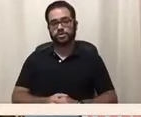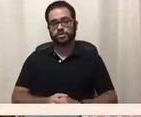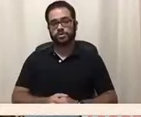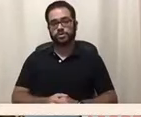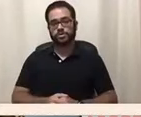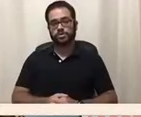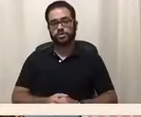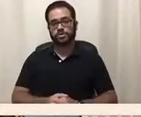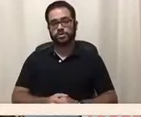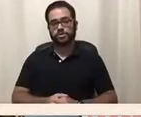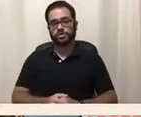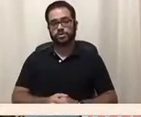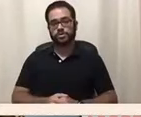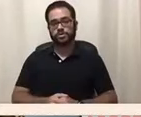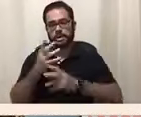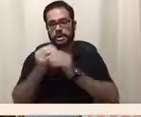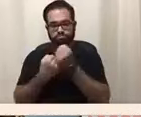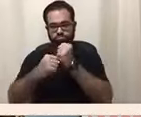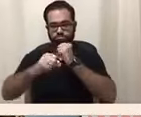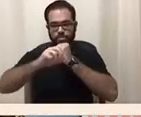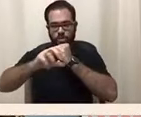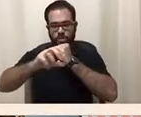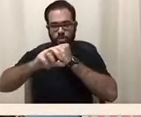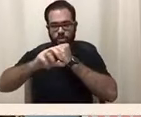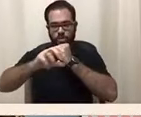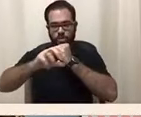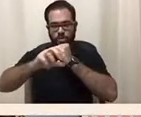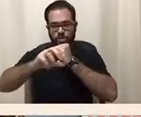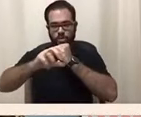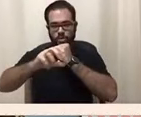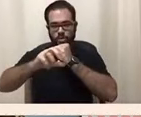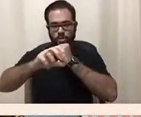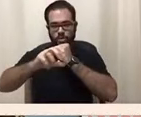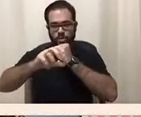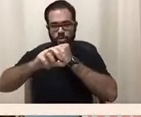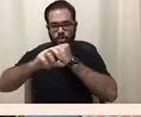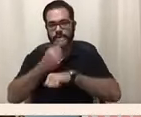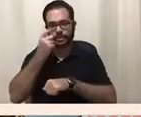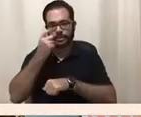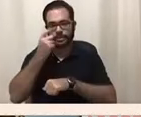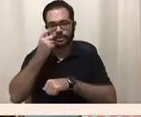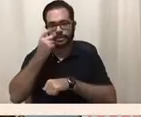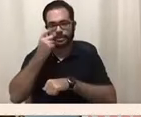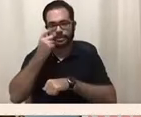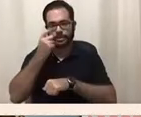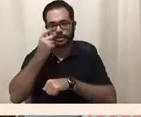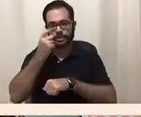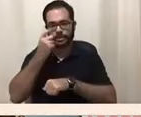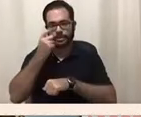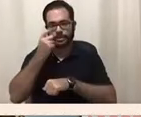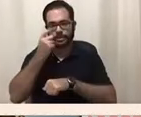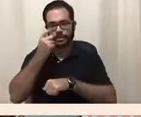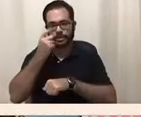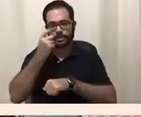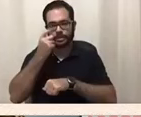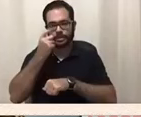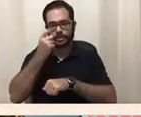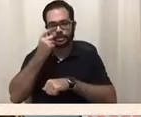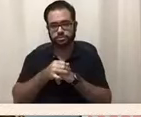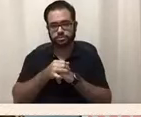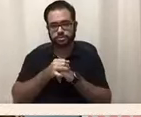because in my opinion, it does not get enough publicity. My personal opinion, it's overshadowed by another